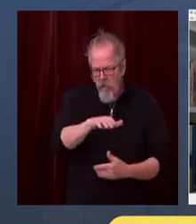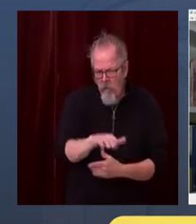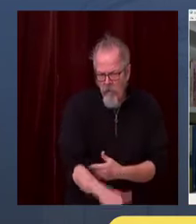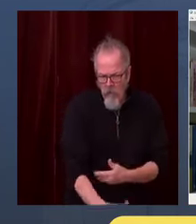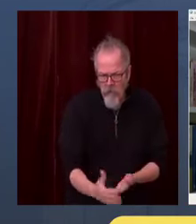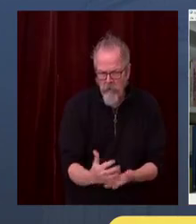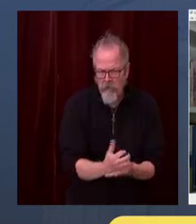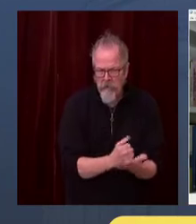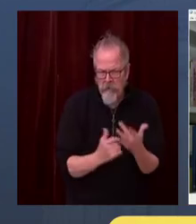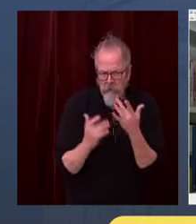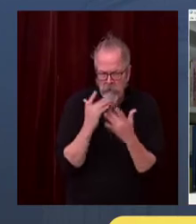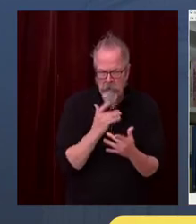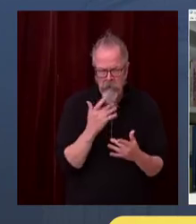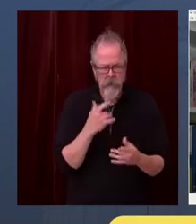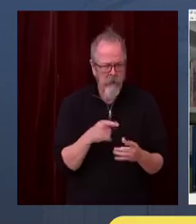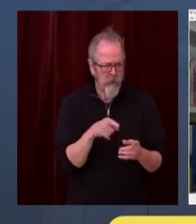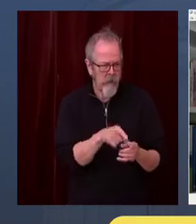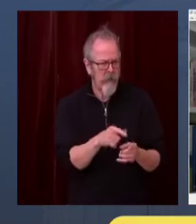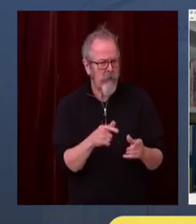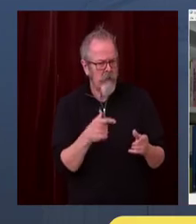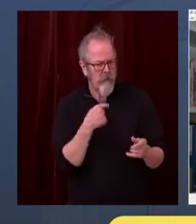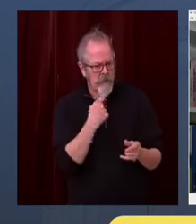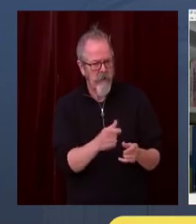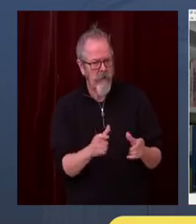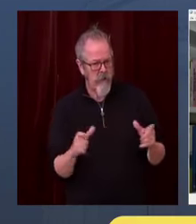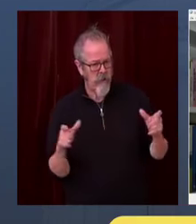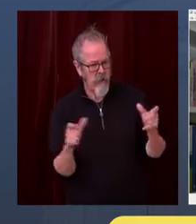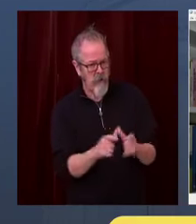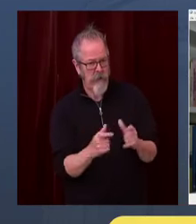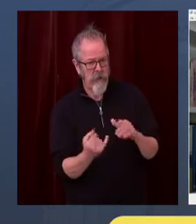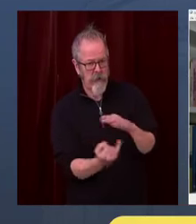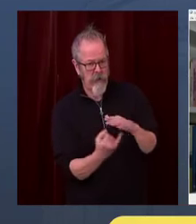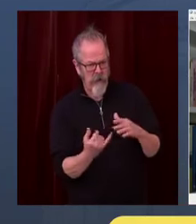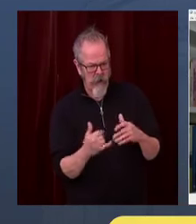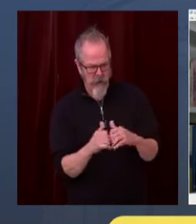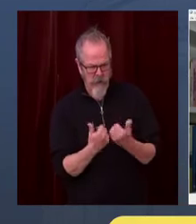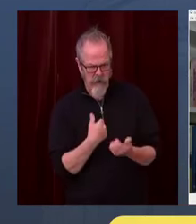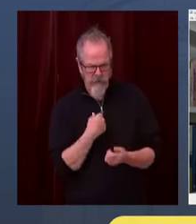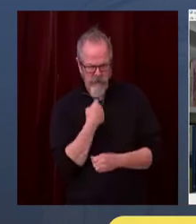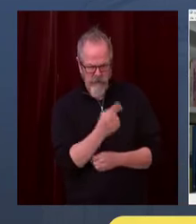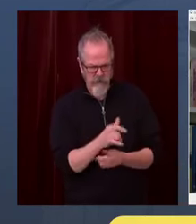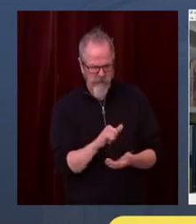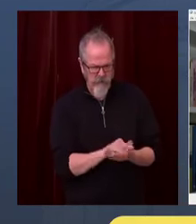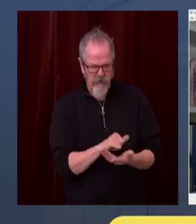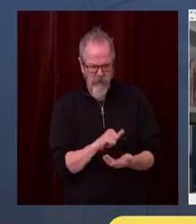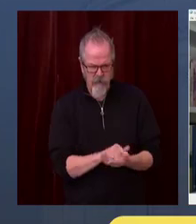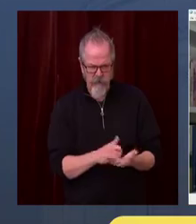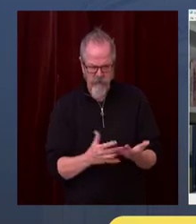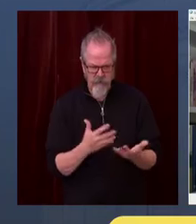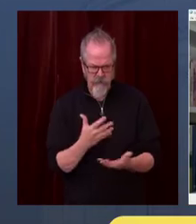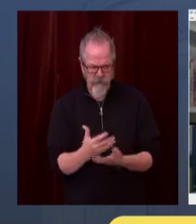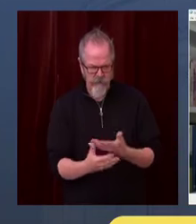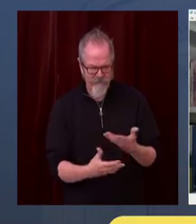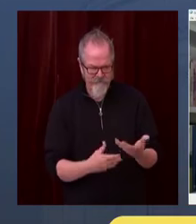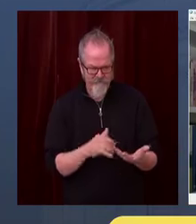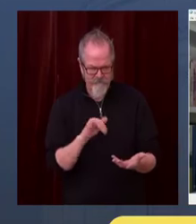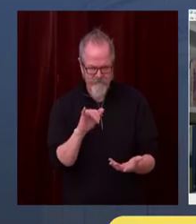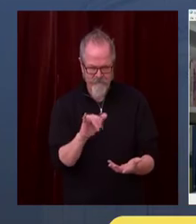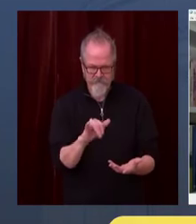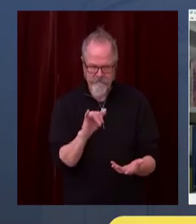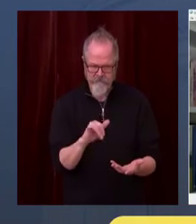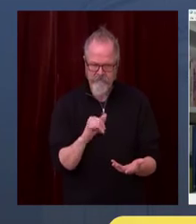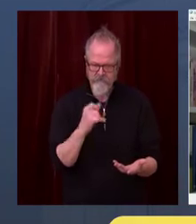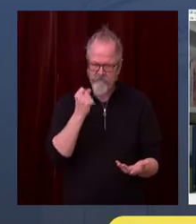want to make sure they don't have to go into work and risk infecting others. But that's paid for from COVID funds,